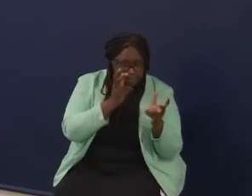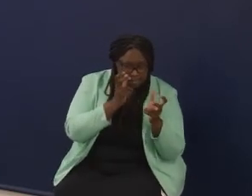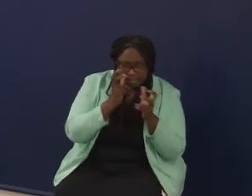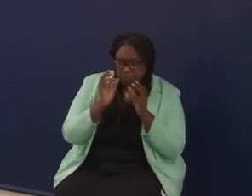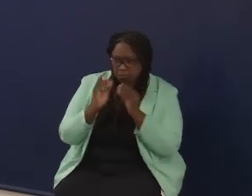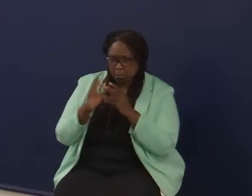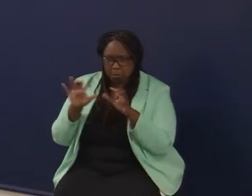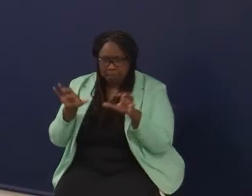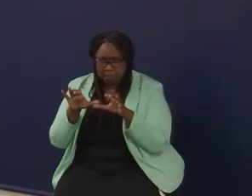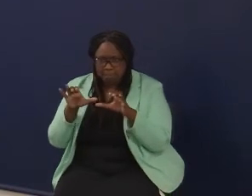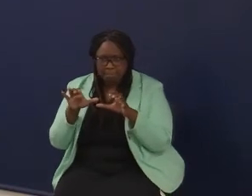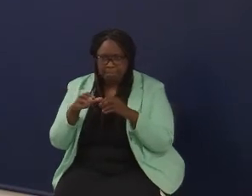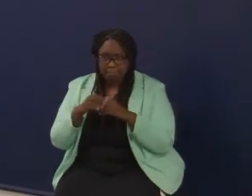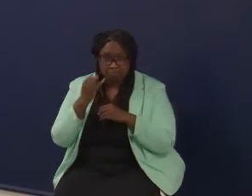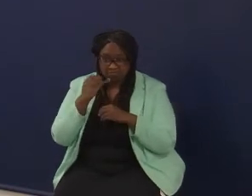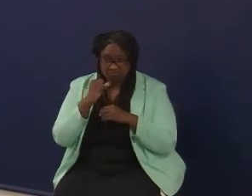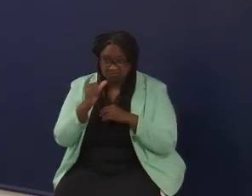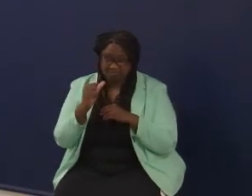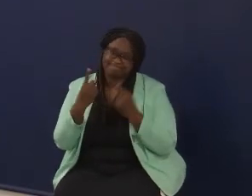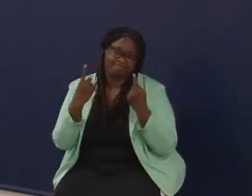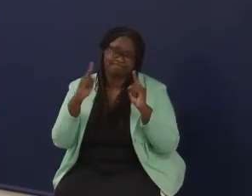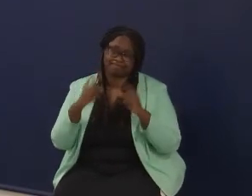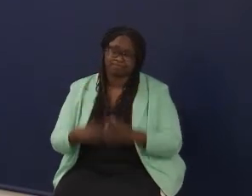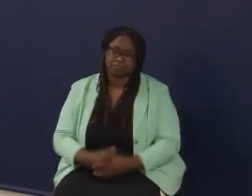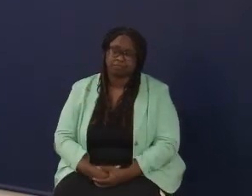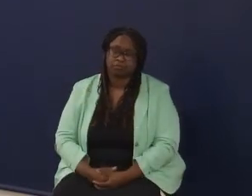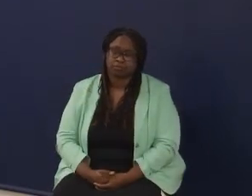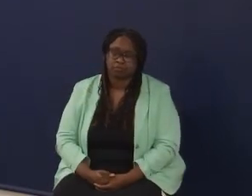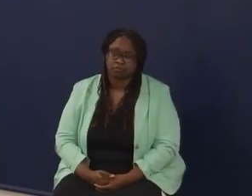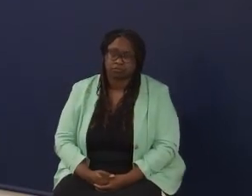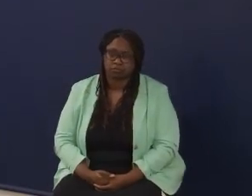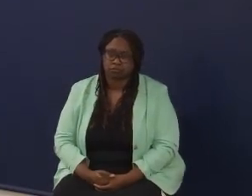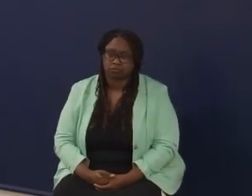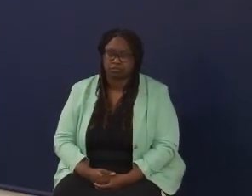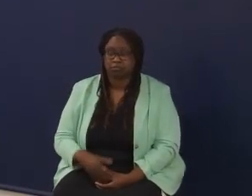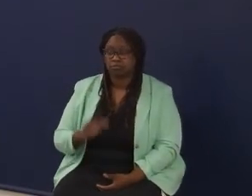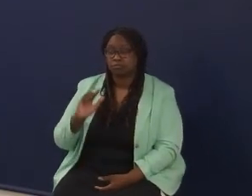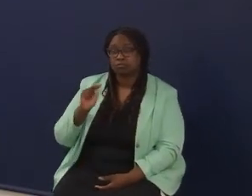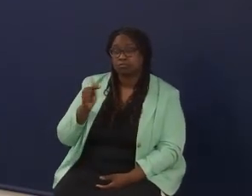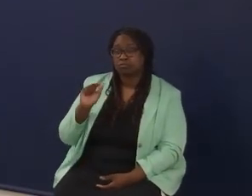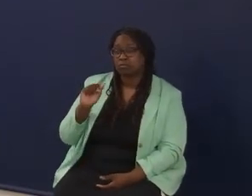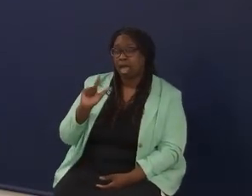approach, then we're going be successful here. Okay, Allison?